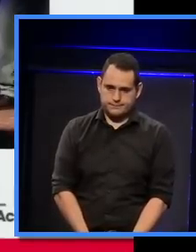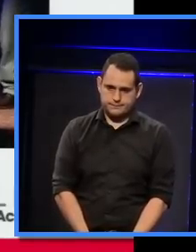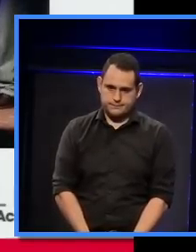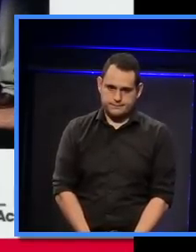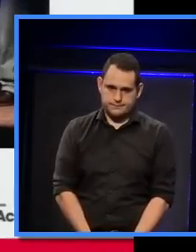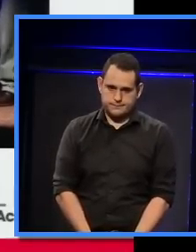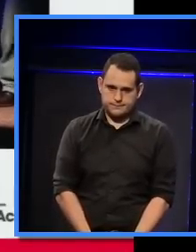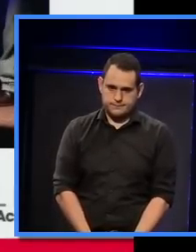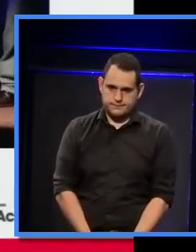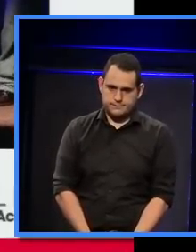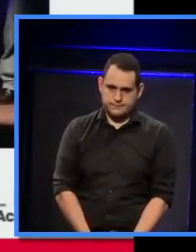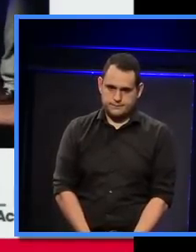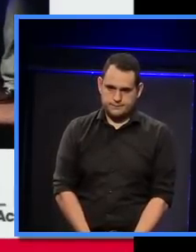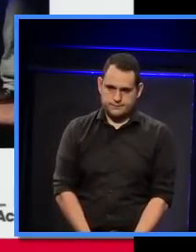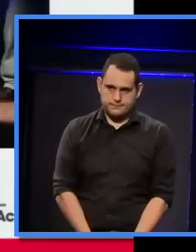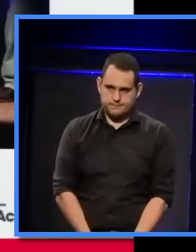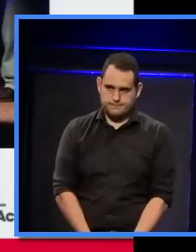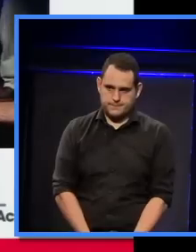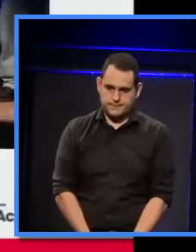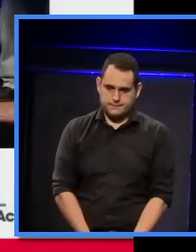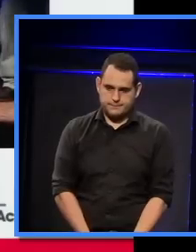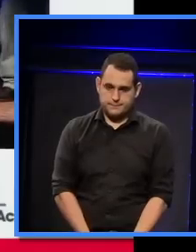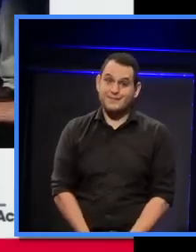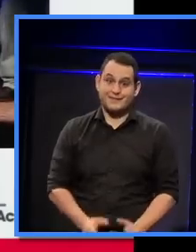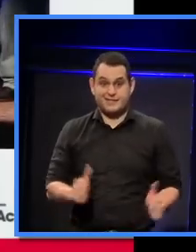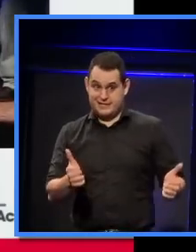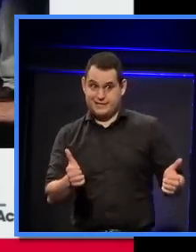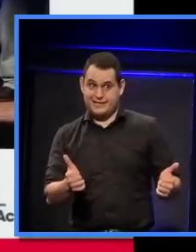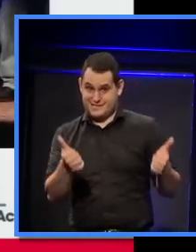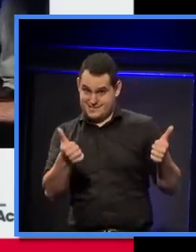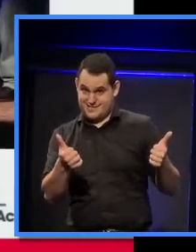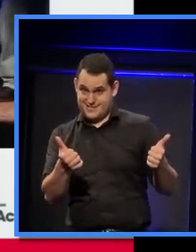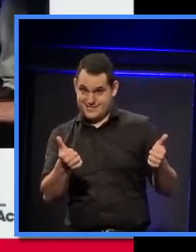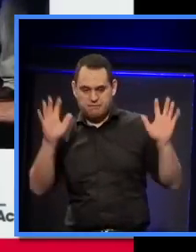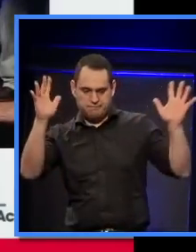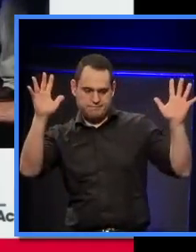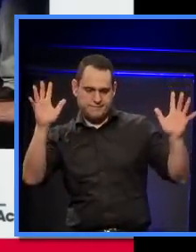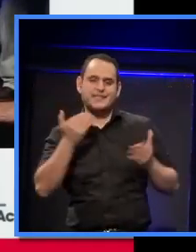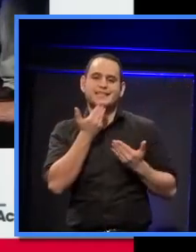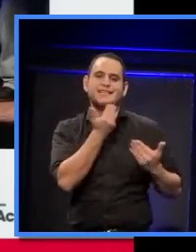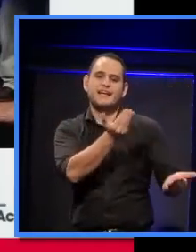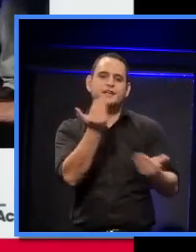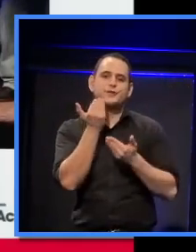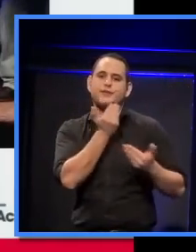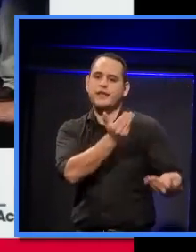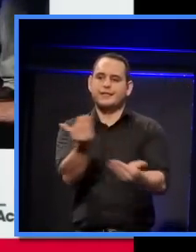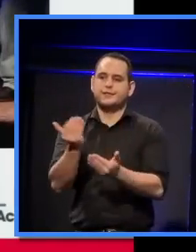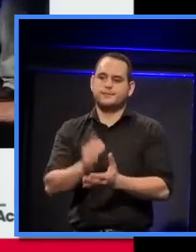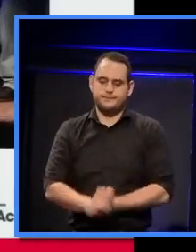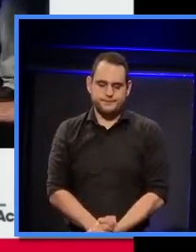There you go. Thank you very much.